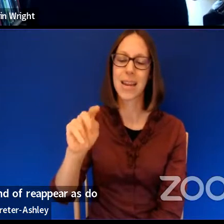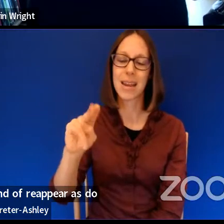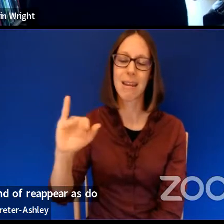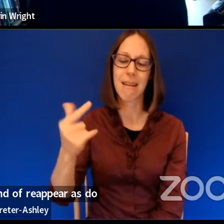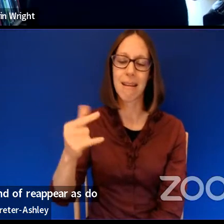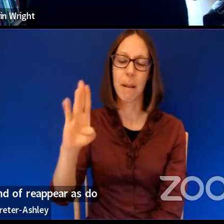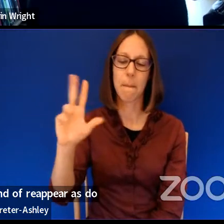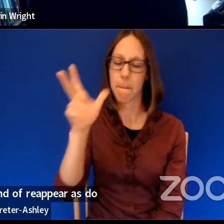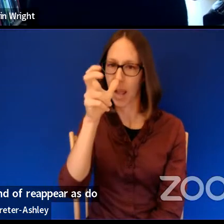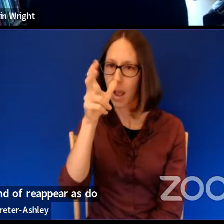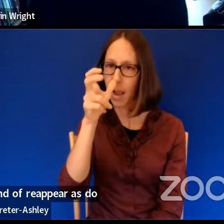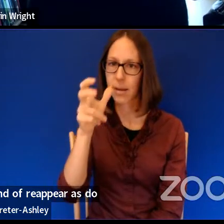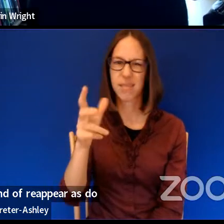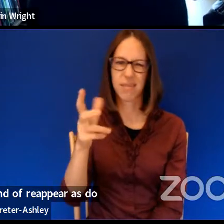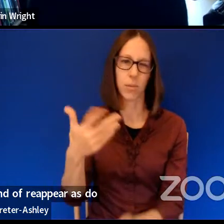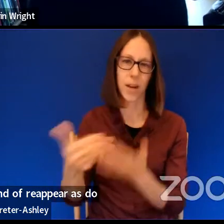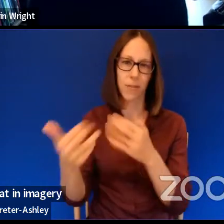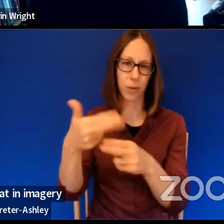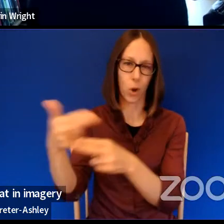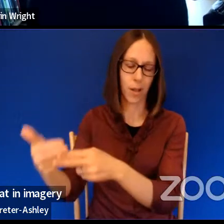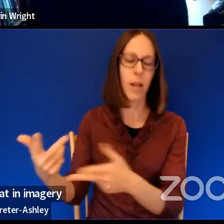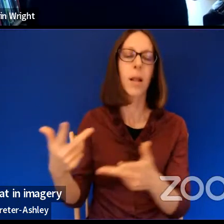imagery, um,